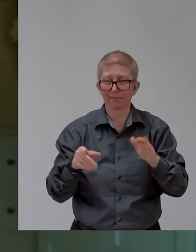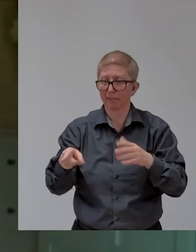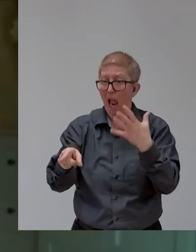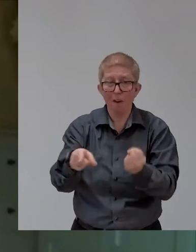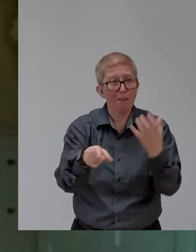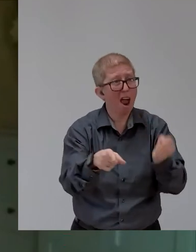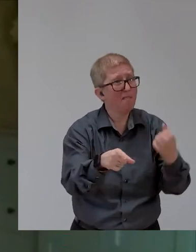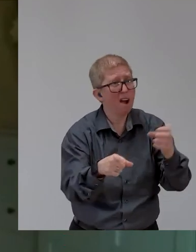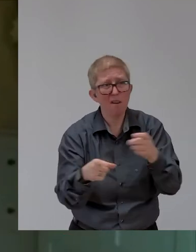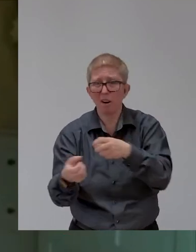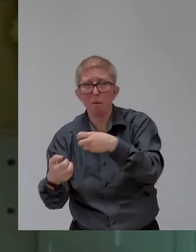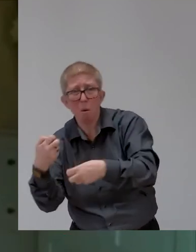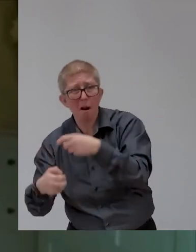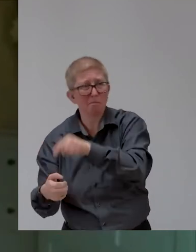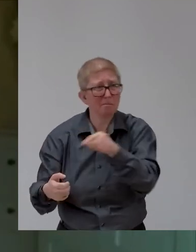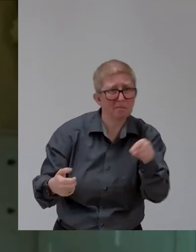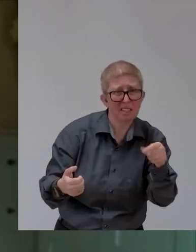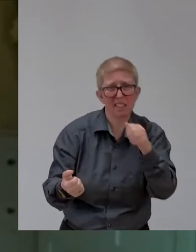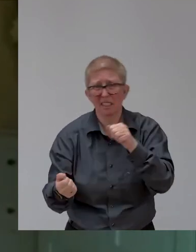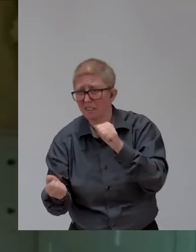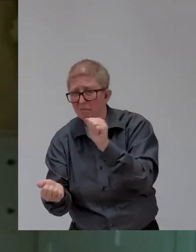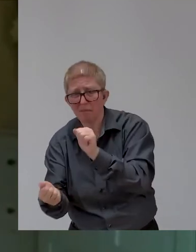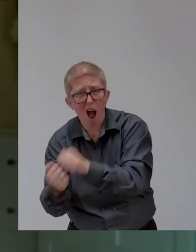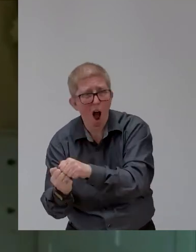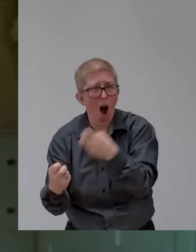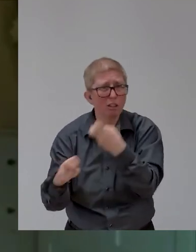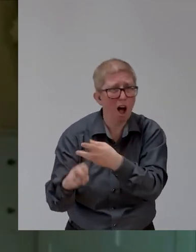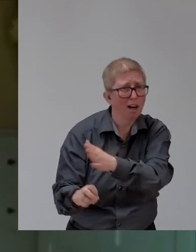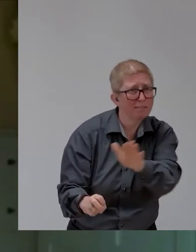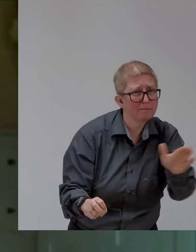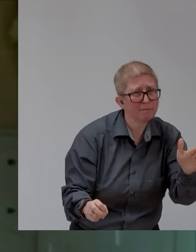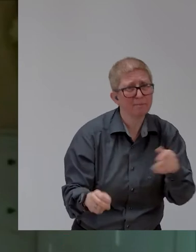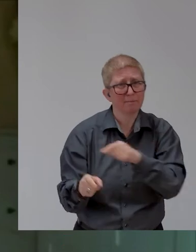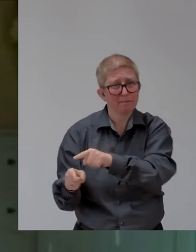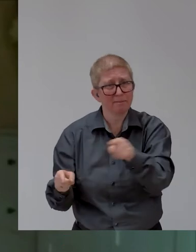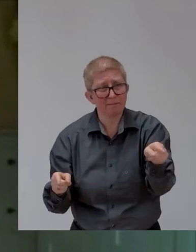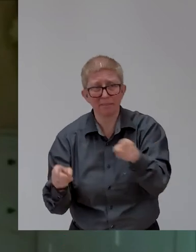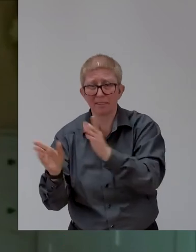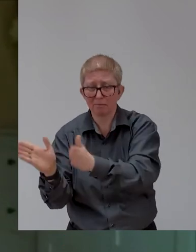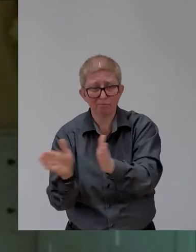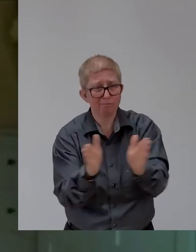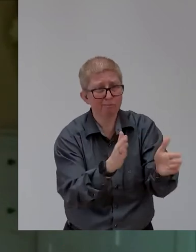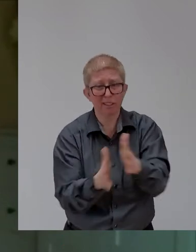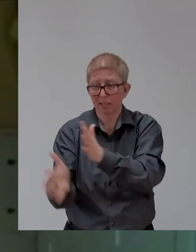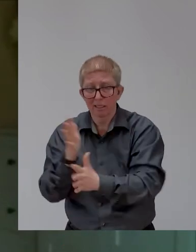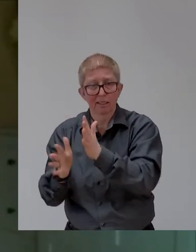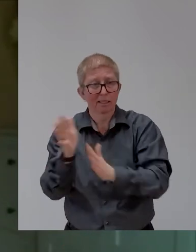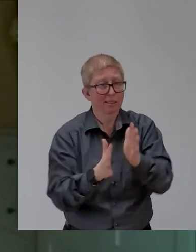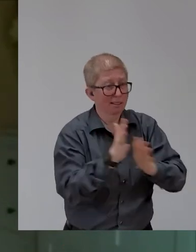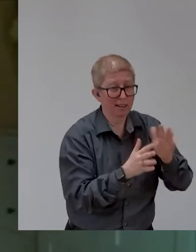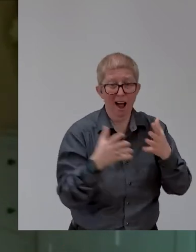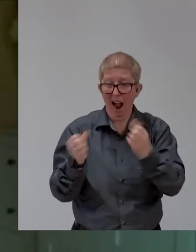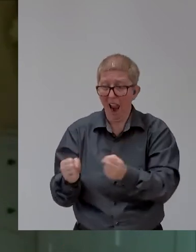impresses me about the people as individuals that they, they offer so much and yet they seem to be constrained on what they can